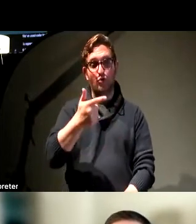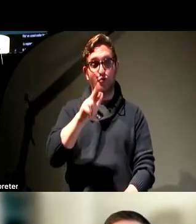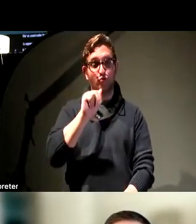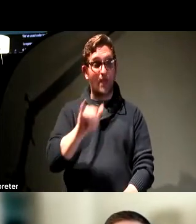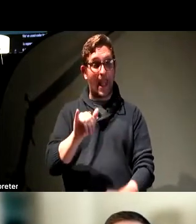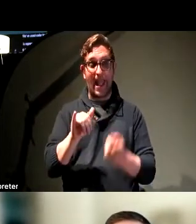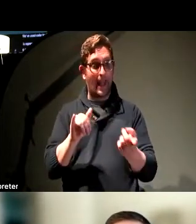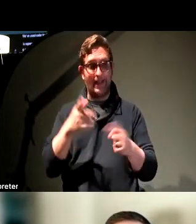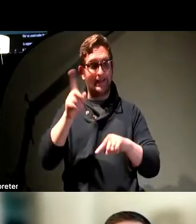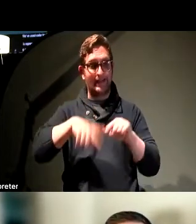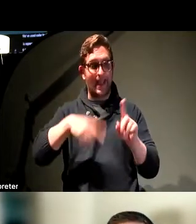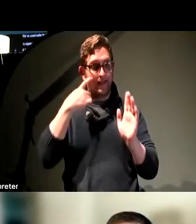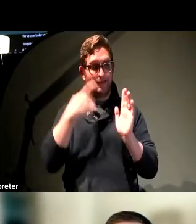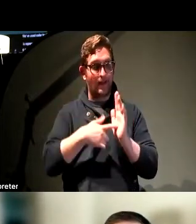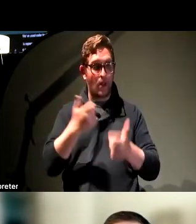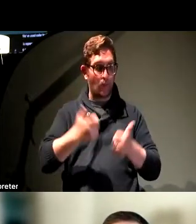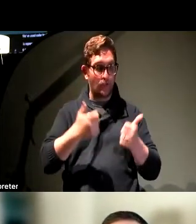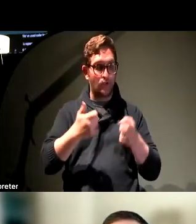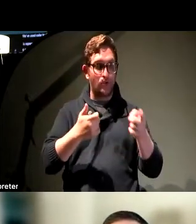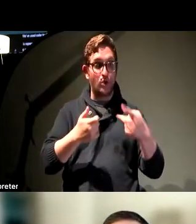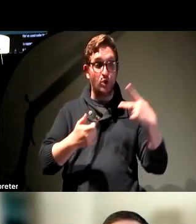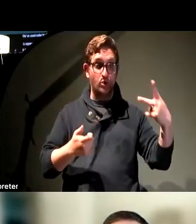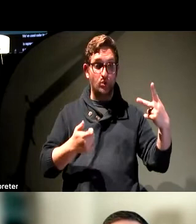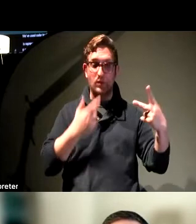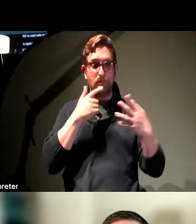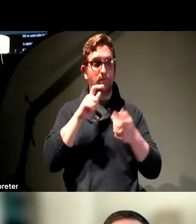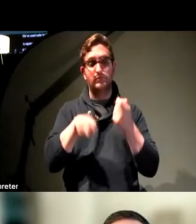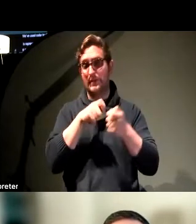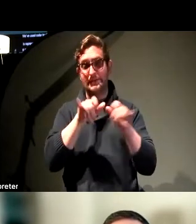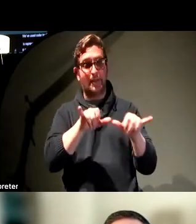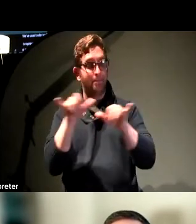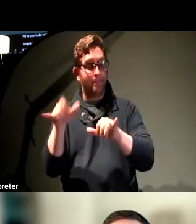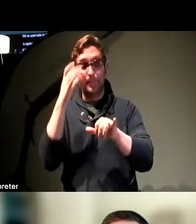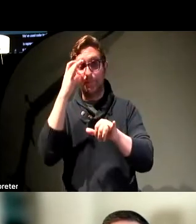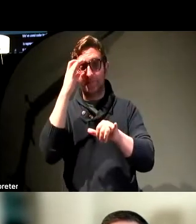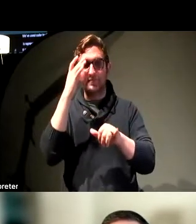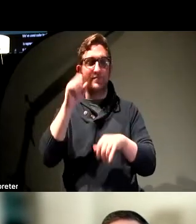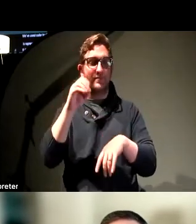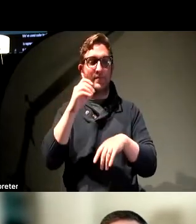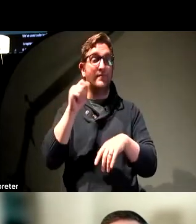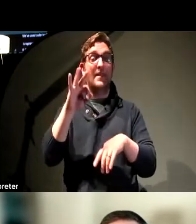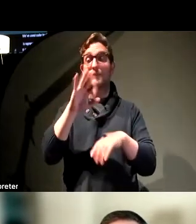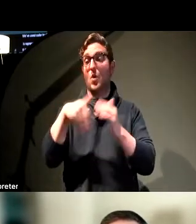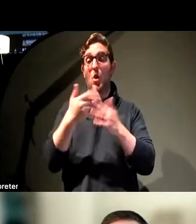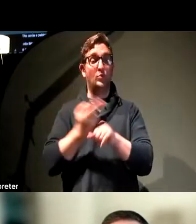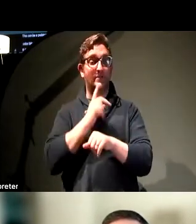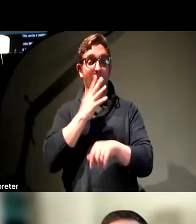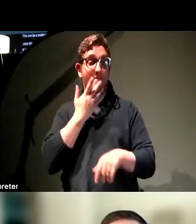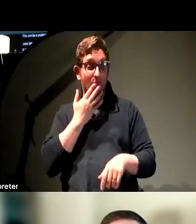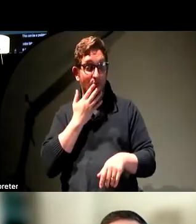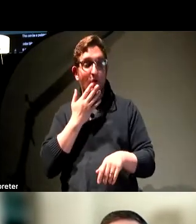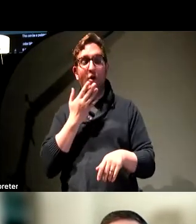really can't tell which is which. Two of them are basically the same. So if all we use is color, we set ourselves up to